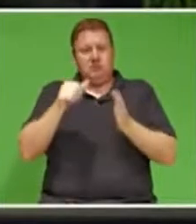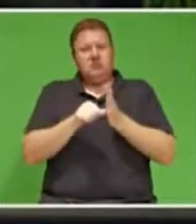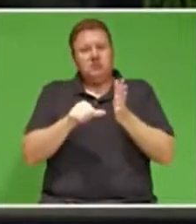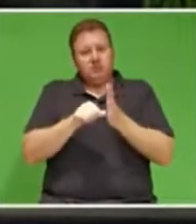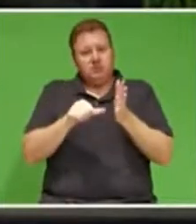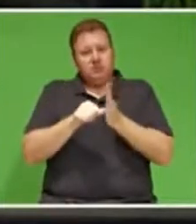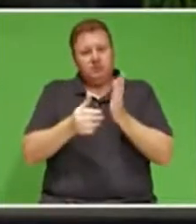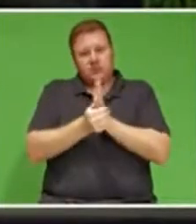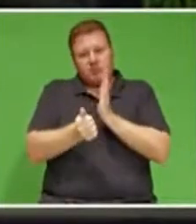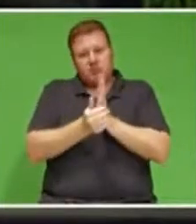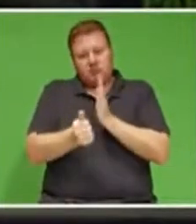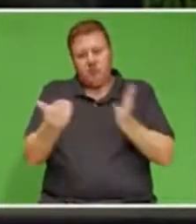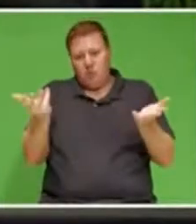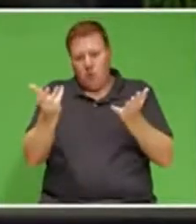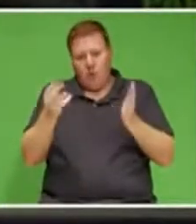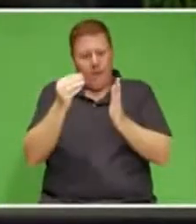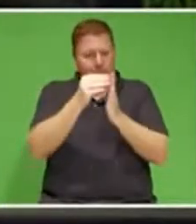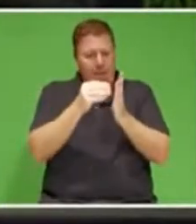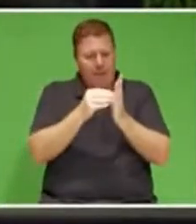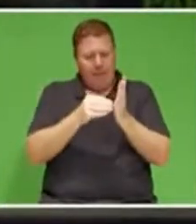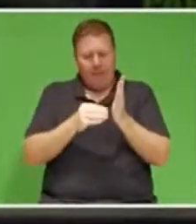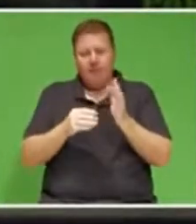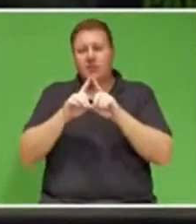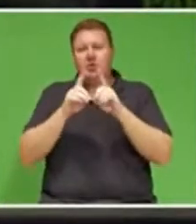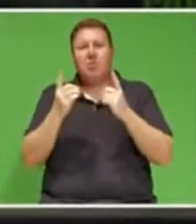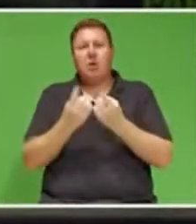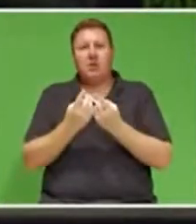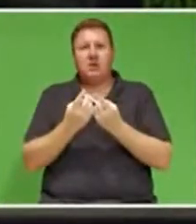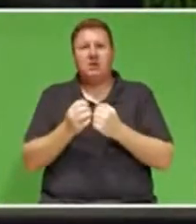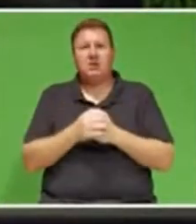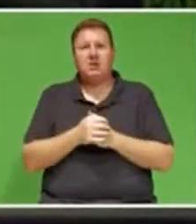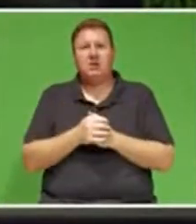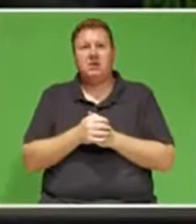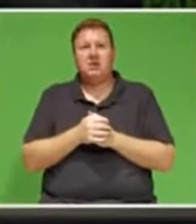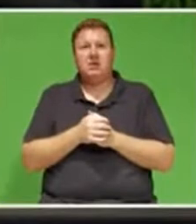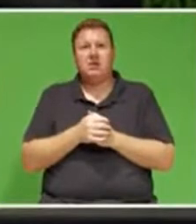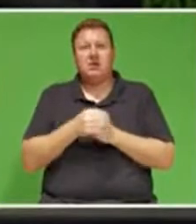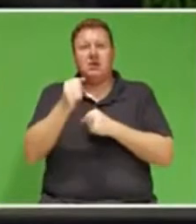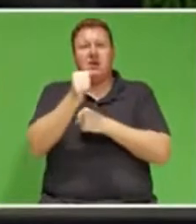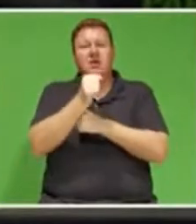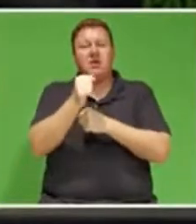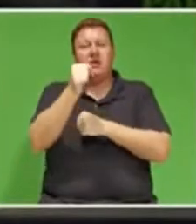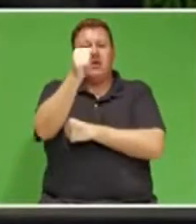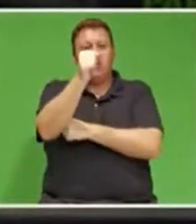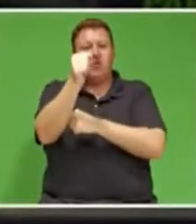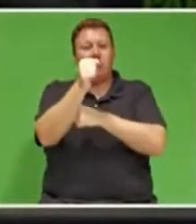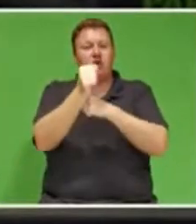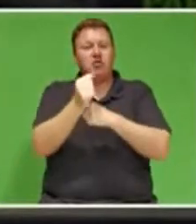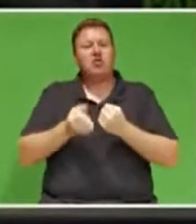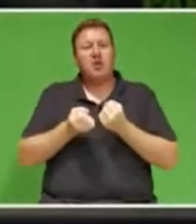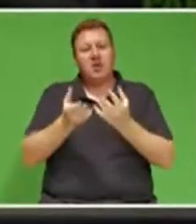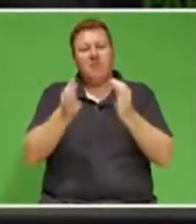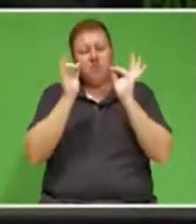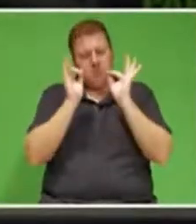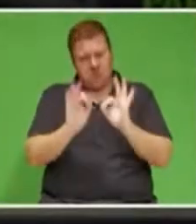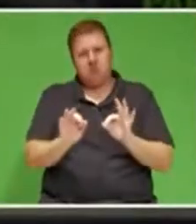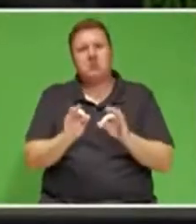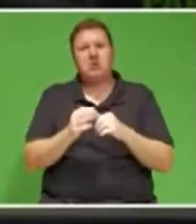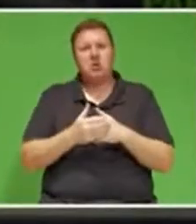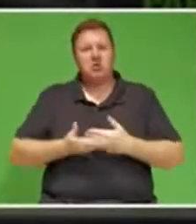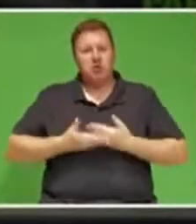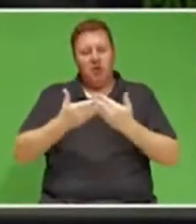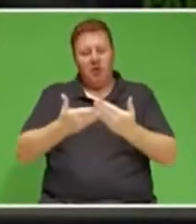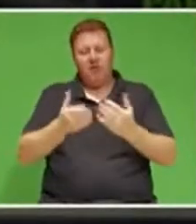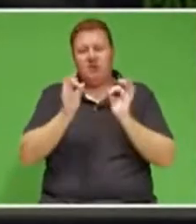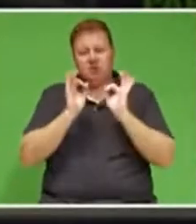in those departments to effectively deliver infrastructure and services. The